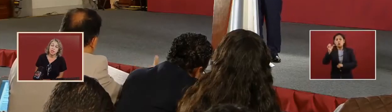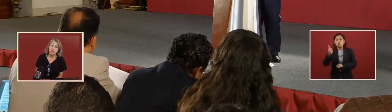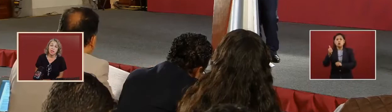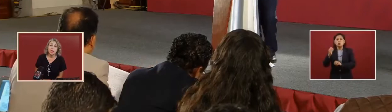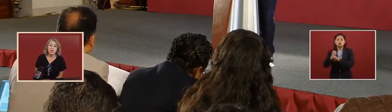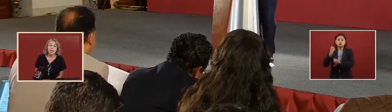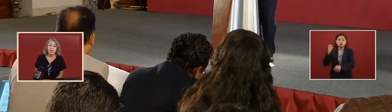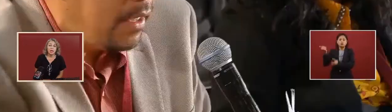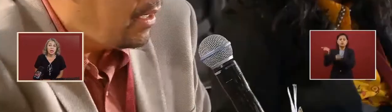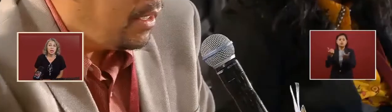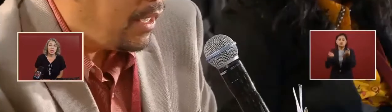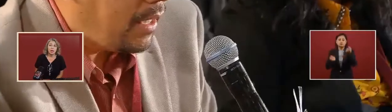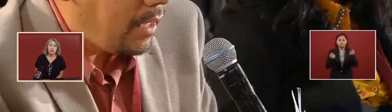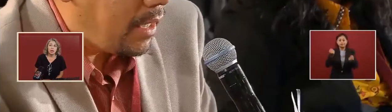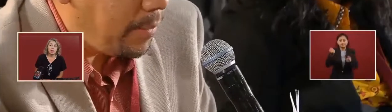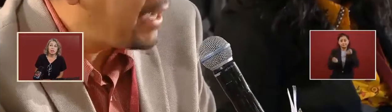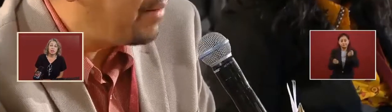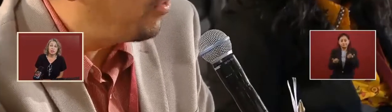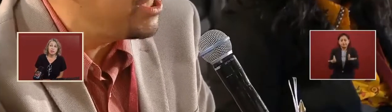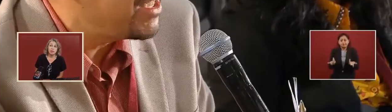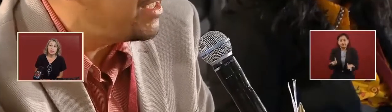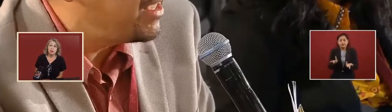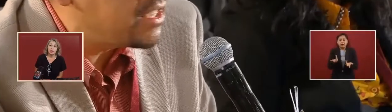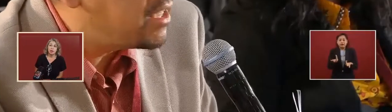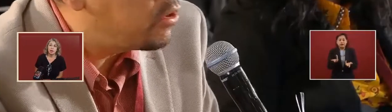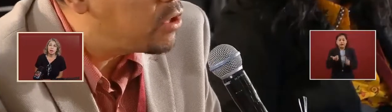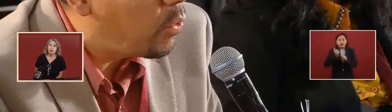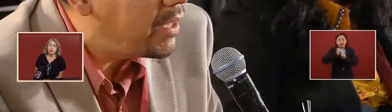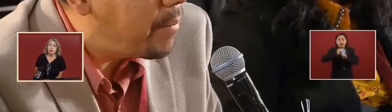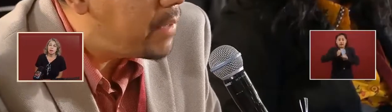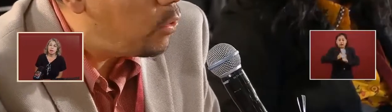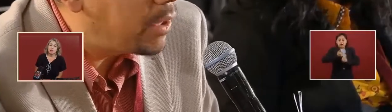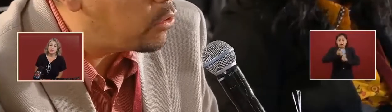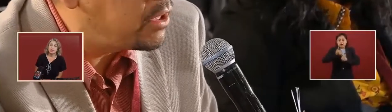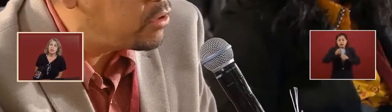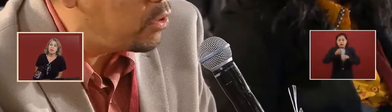there's luck they have they big